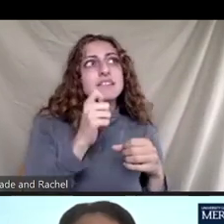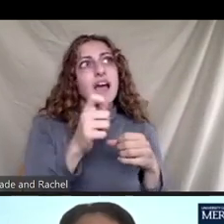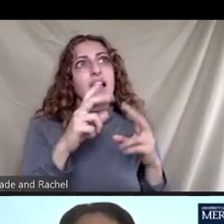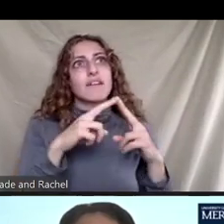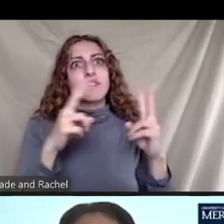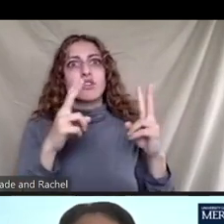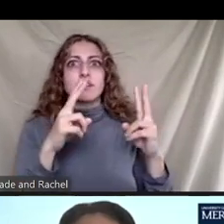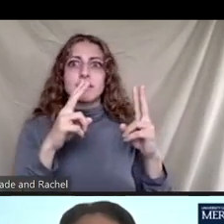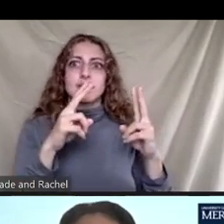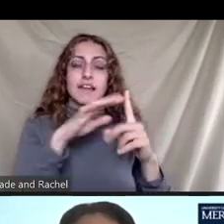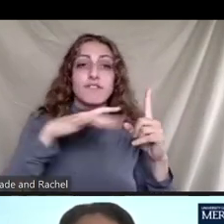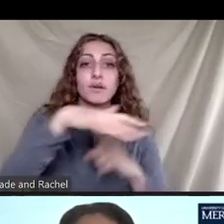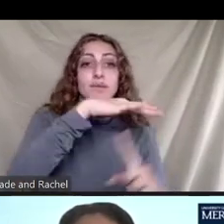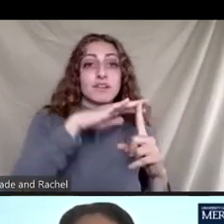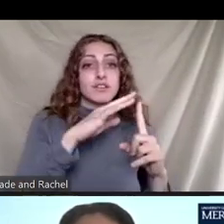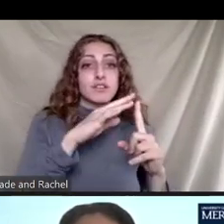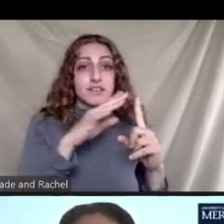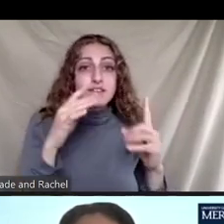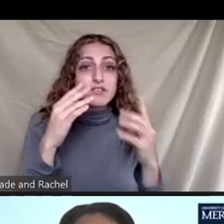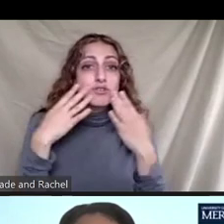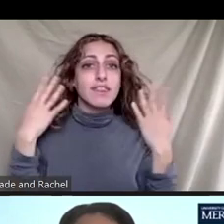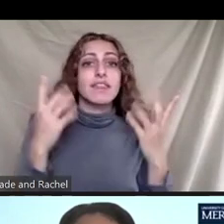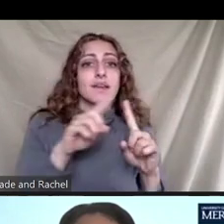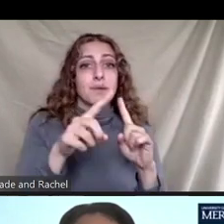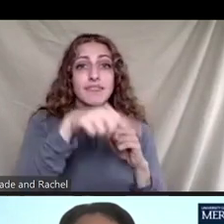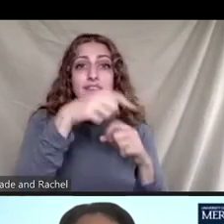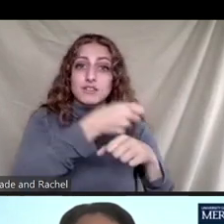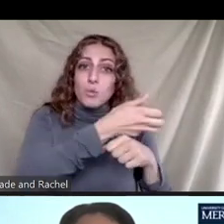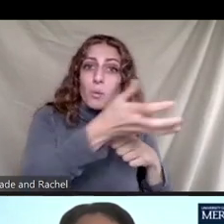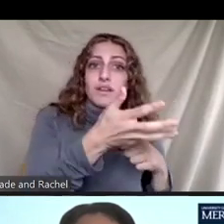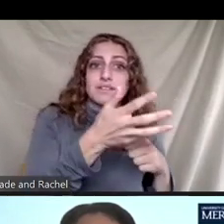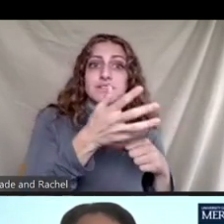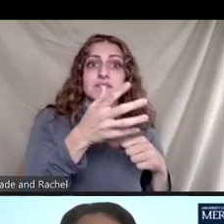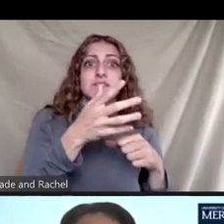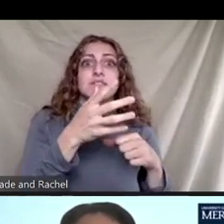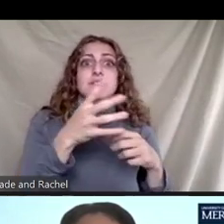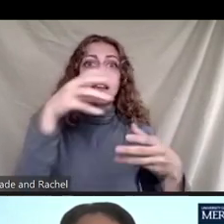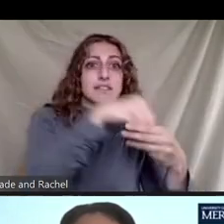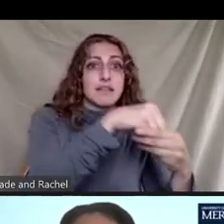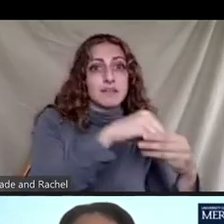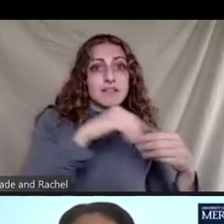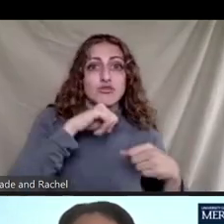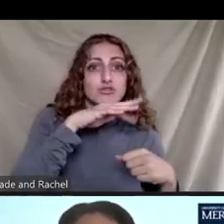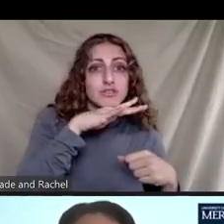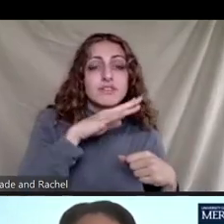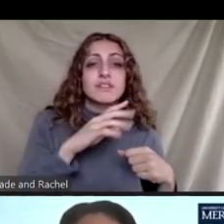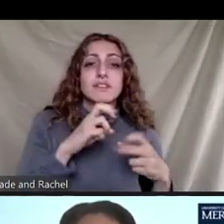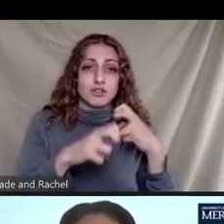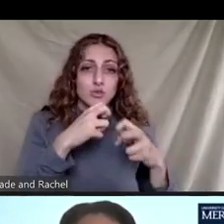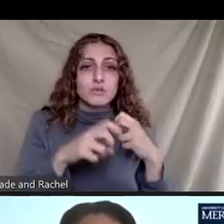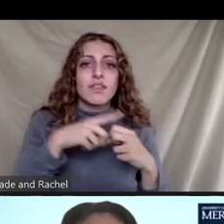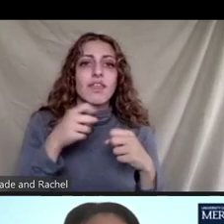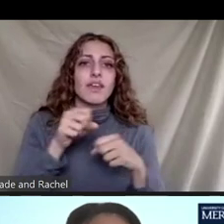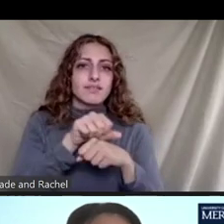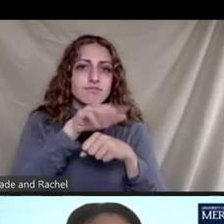However, because of these waste contamination issues, they generally send most of these plastics to the incineration